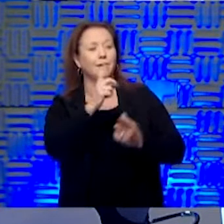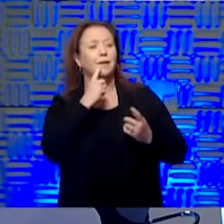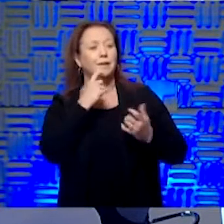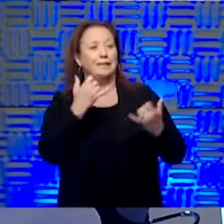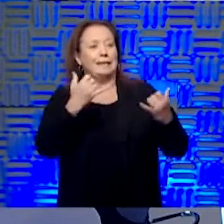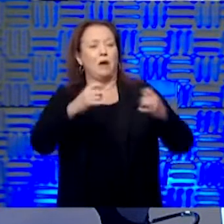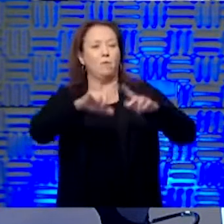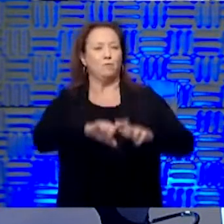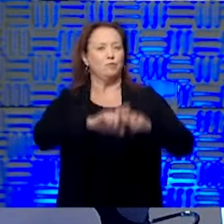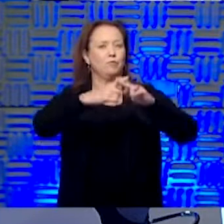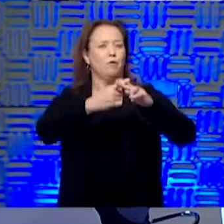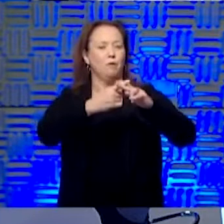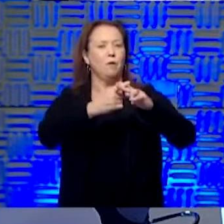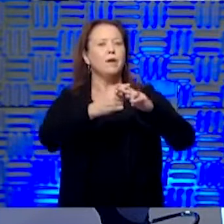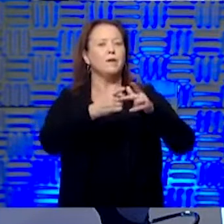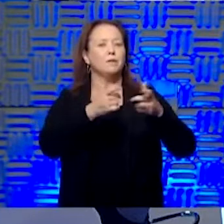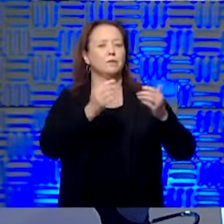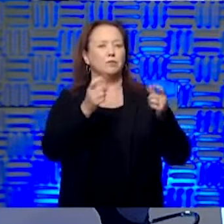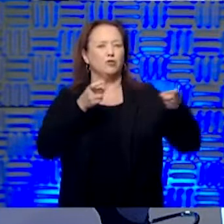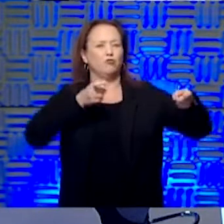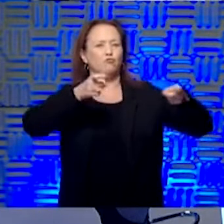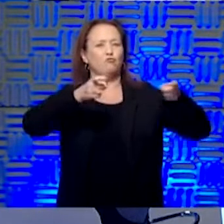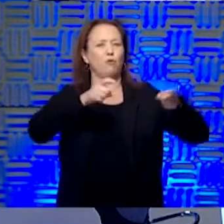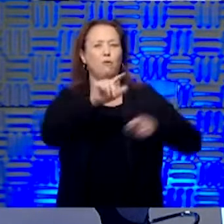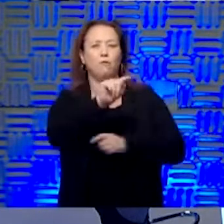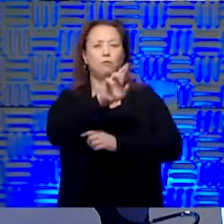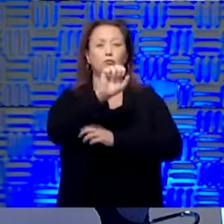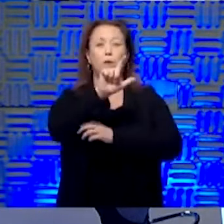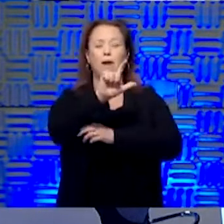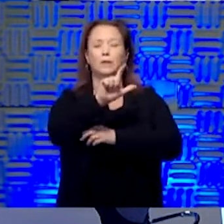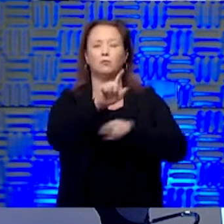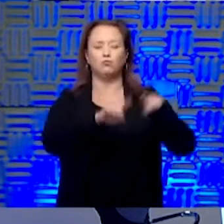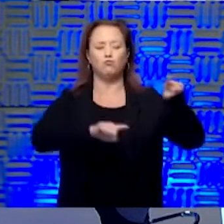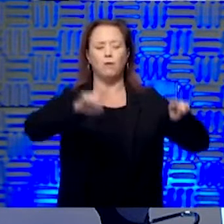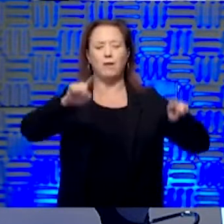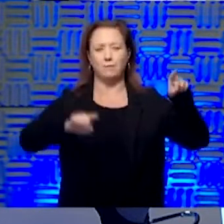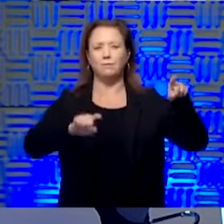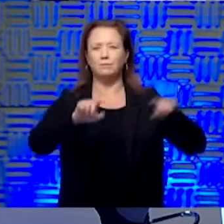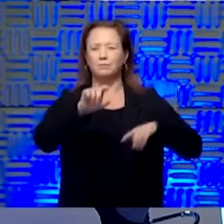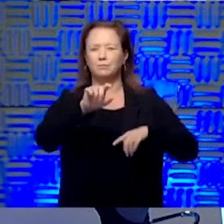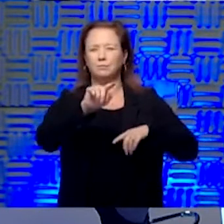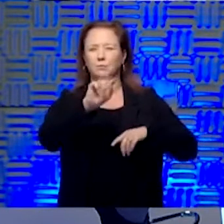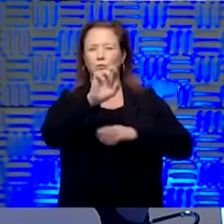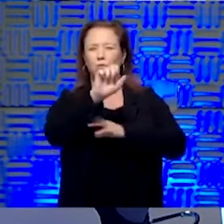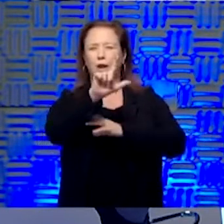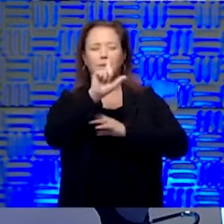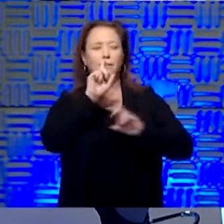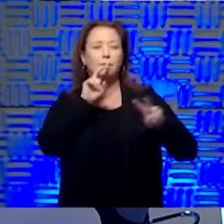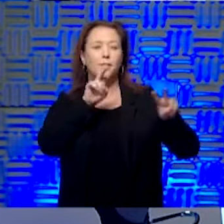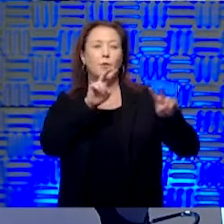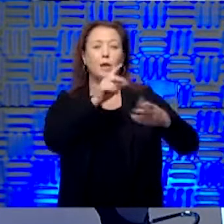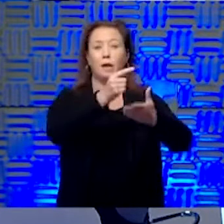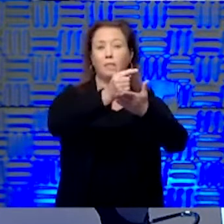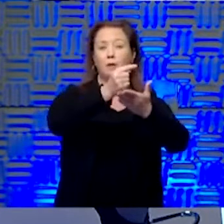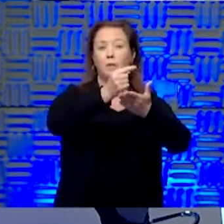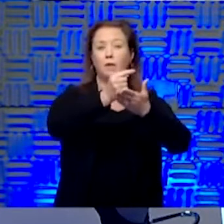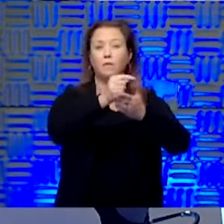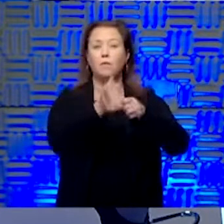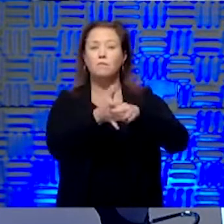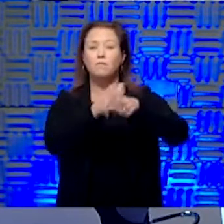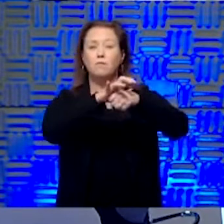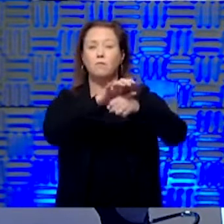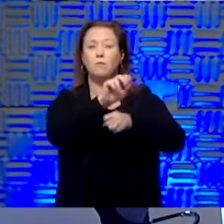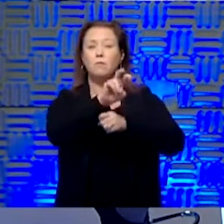randomized controlled trials very well. Done studies looking at therapeutics for COVID